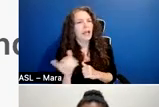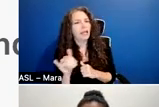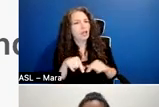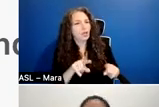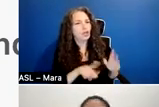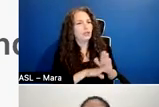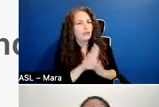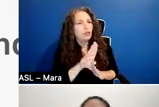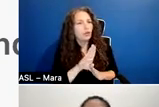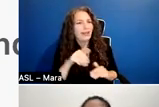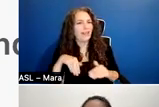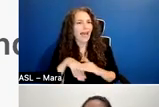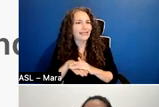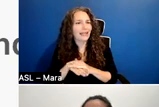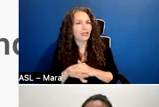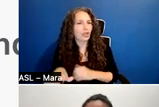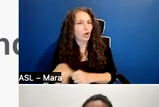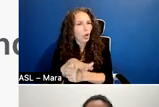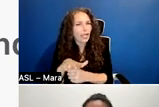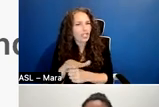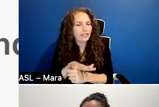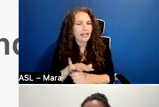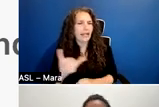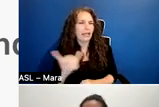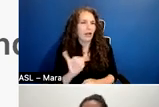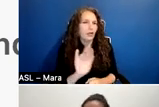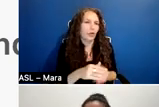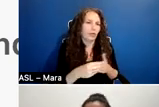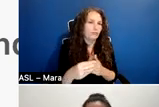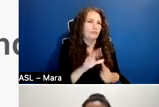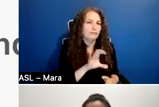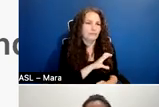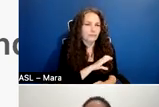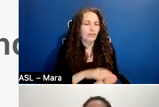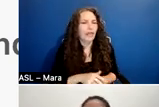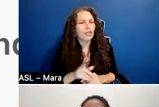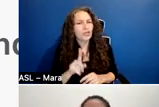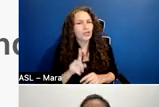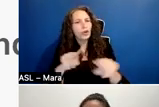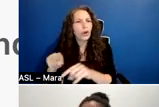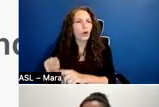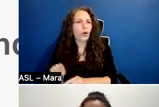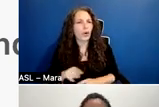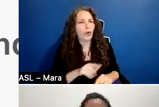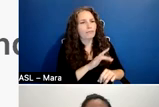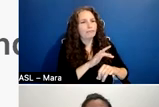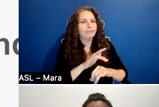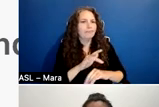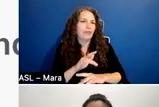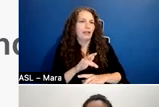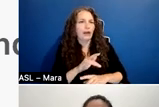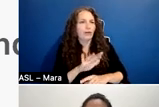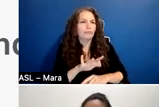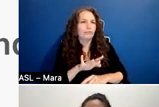protagonists. This can include going on location scouts to get a sense of the setting for your film. It can include starting to get to know the